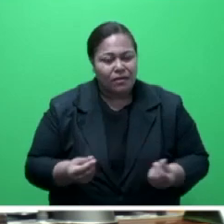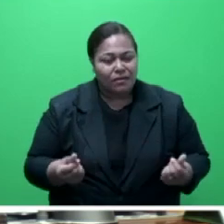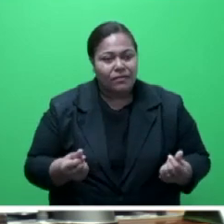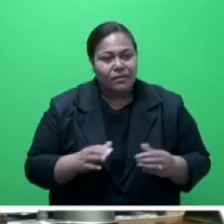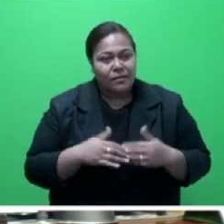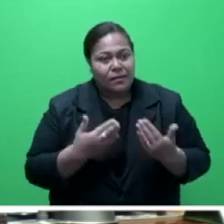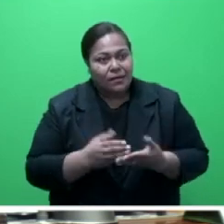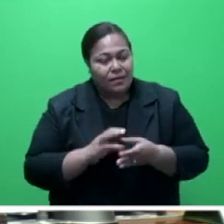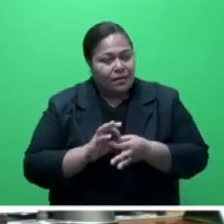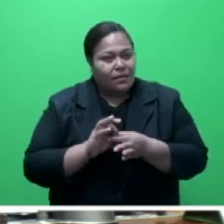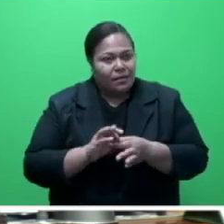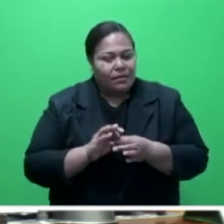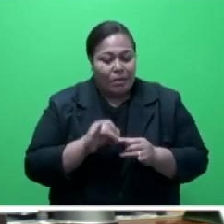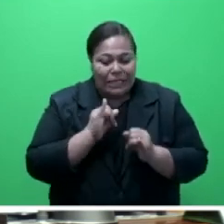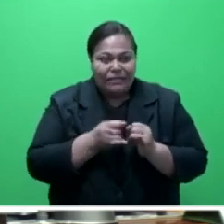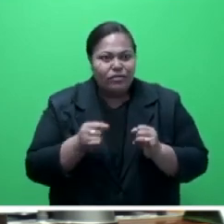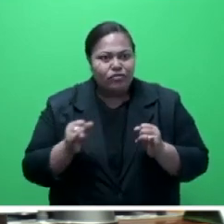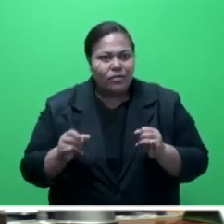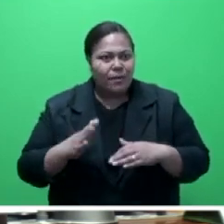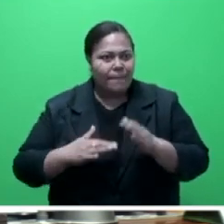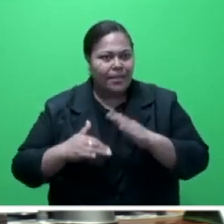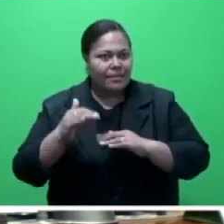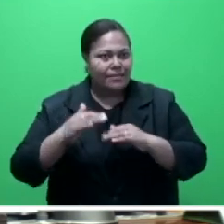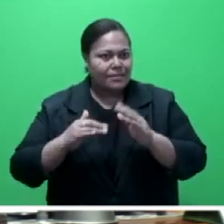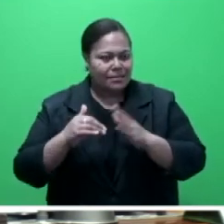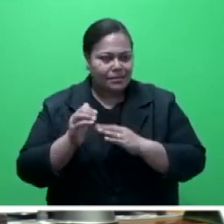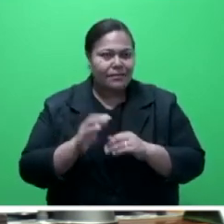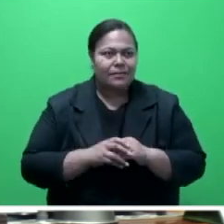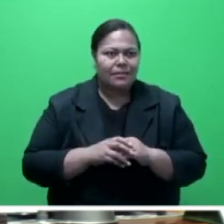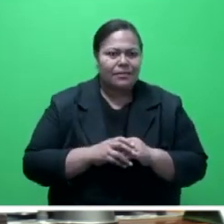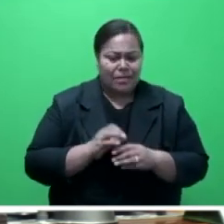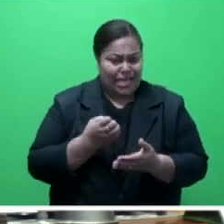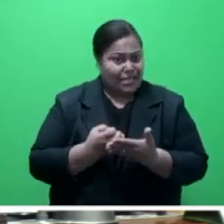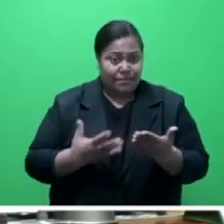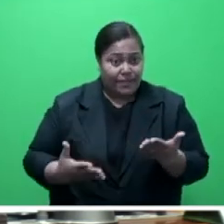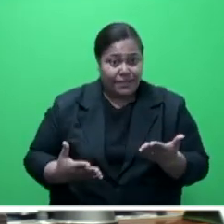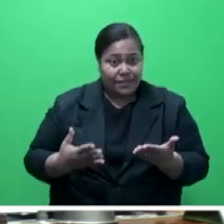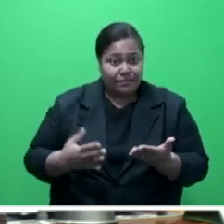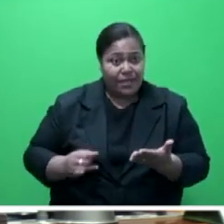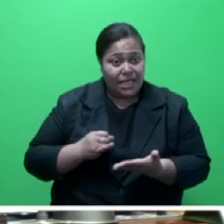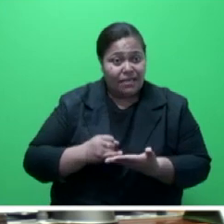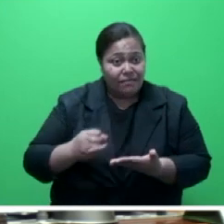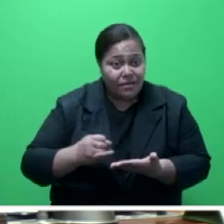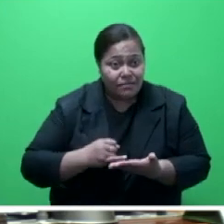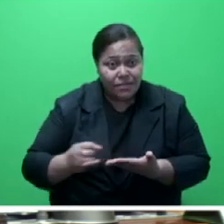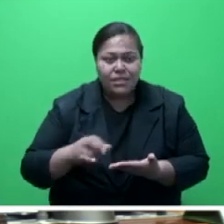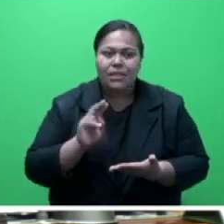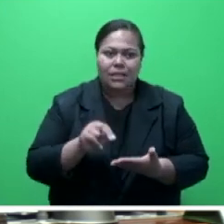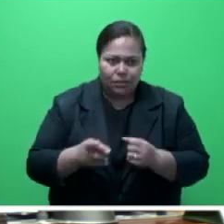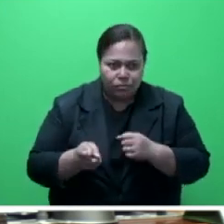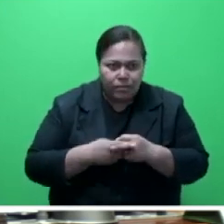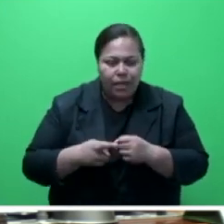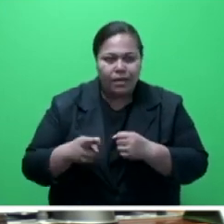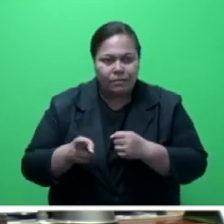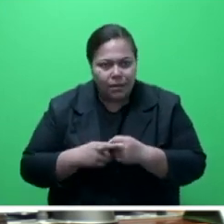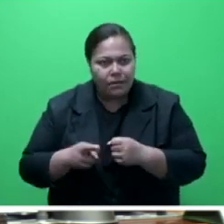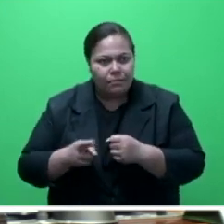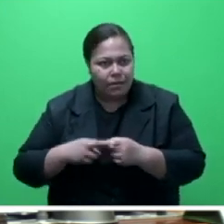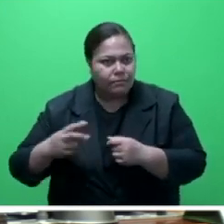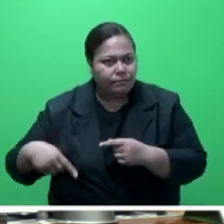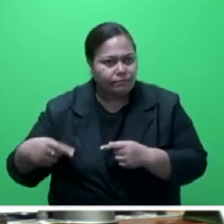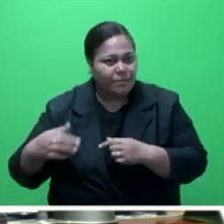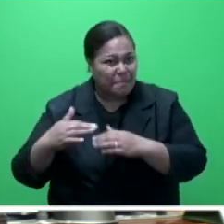grey infrastructure solutions. While these are expensive investments, it needs regular maintenance to maintain a level of safety.